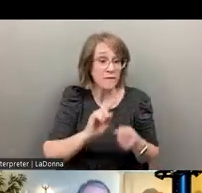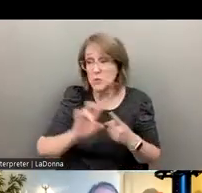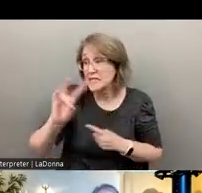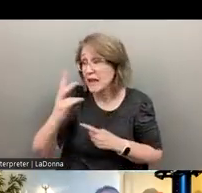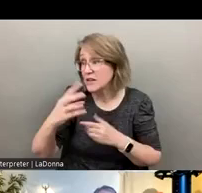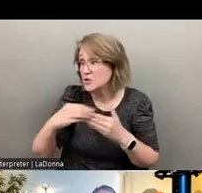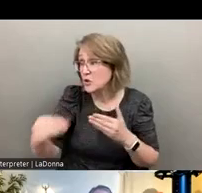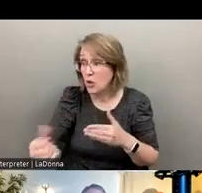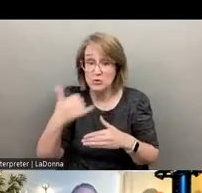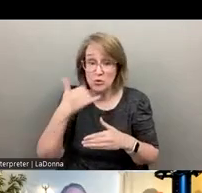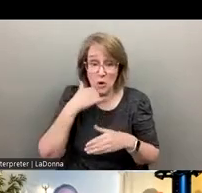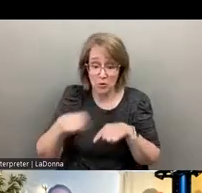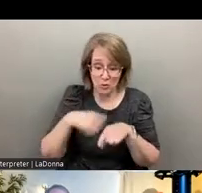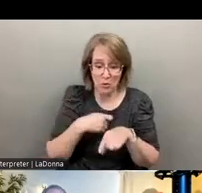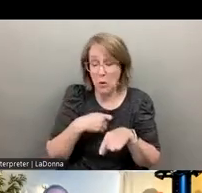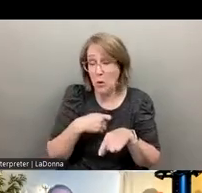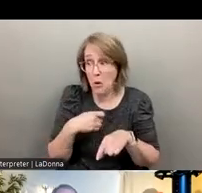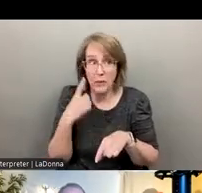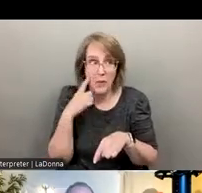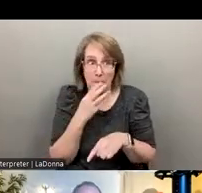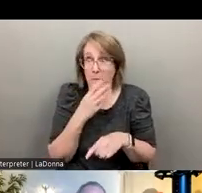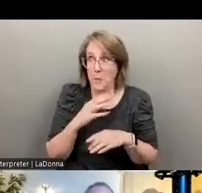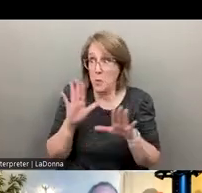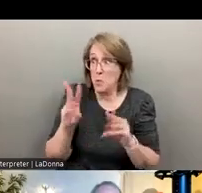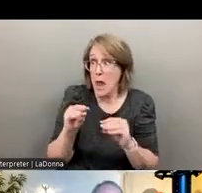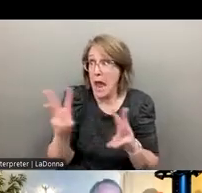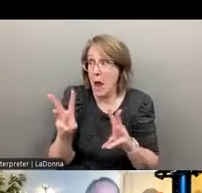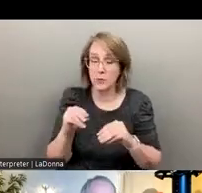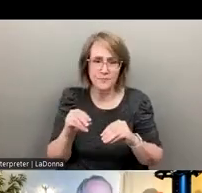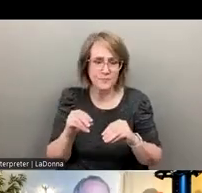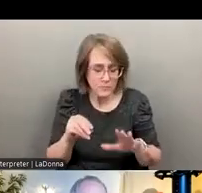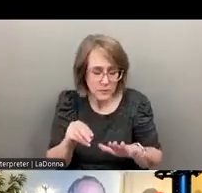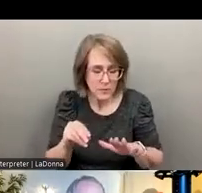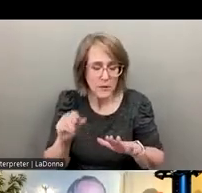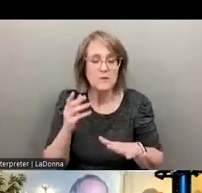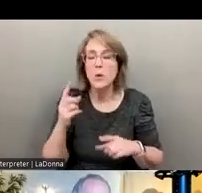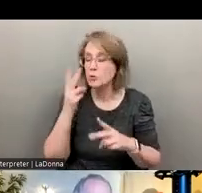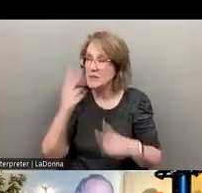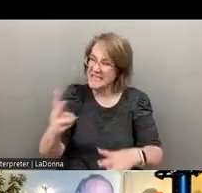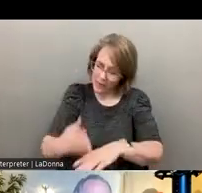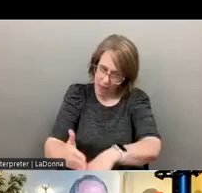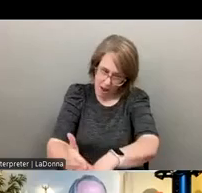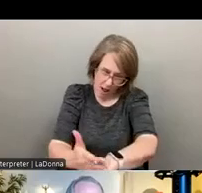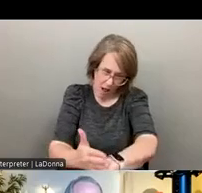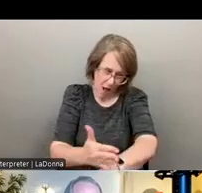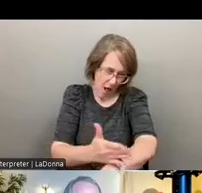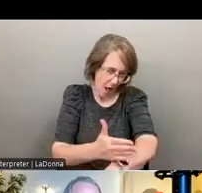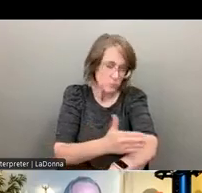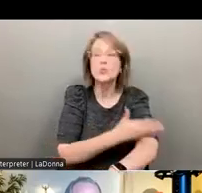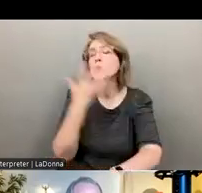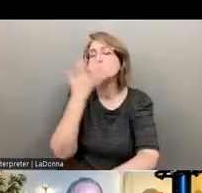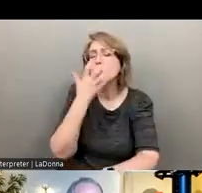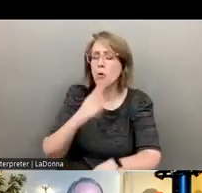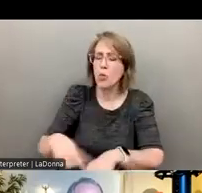call was like, uh, uh, icing on the cake. So we really have come a long, long way. And,